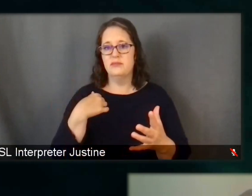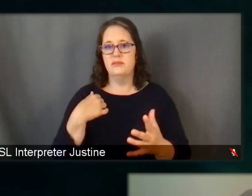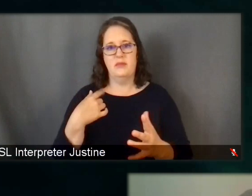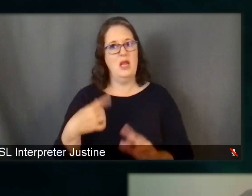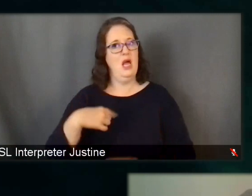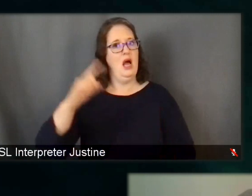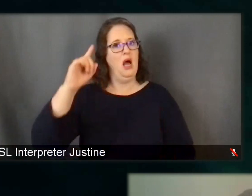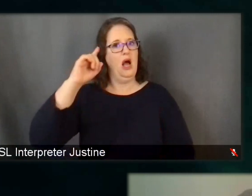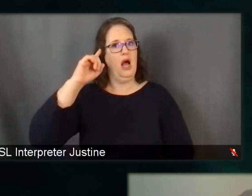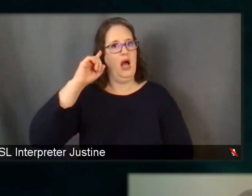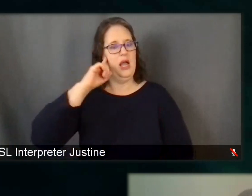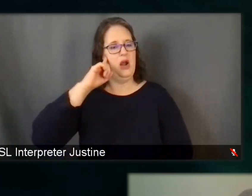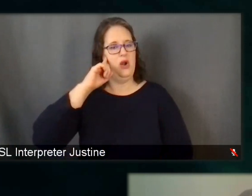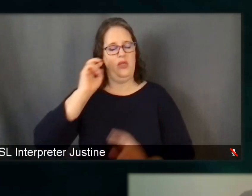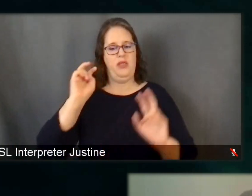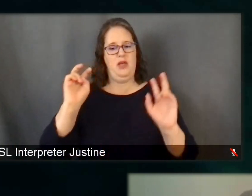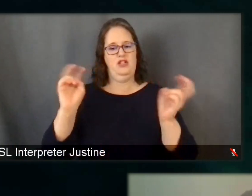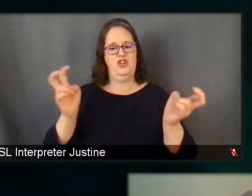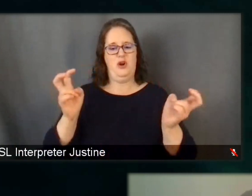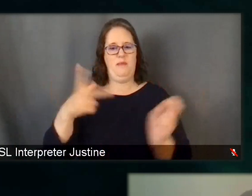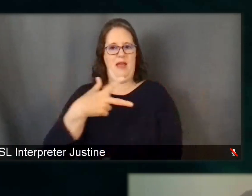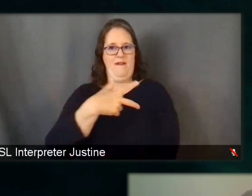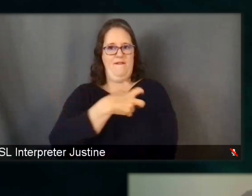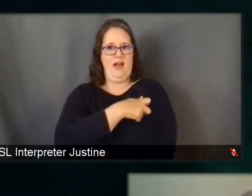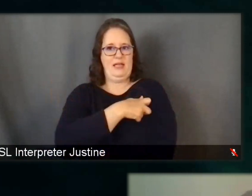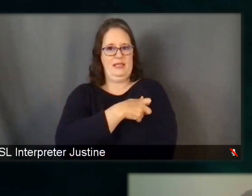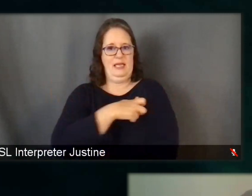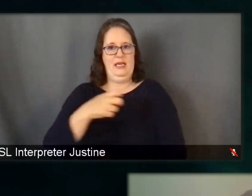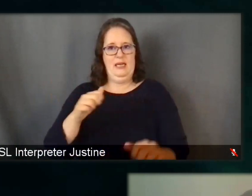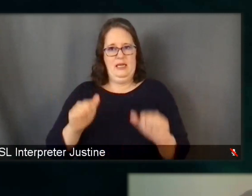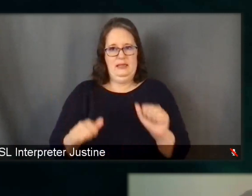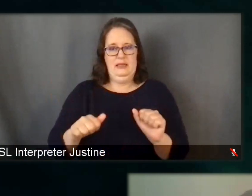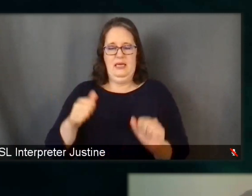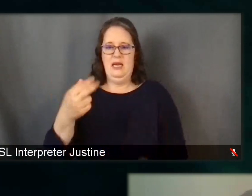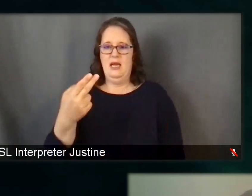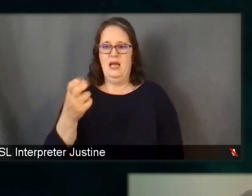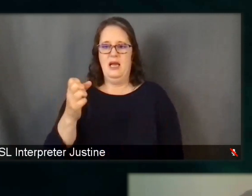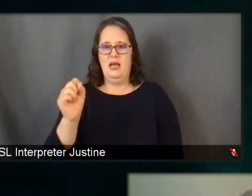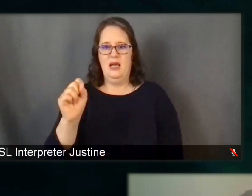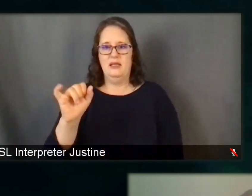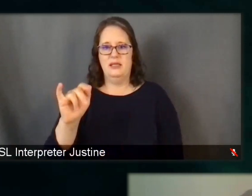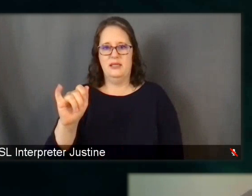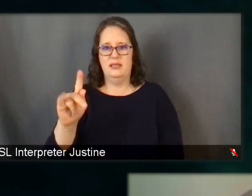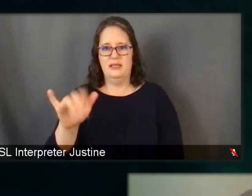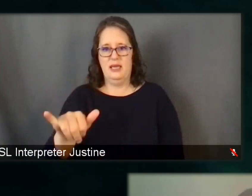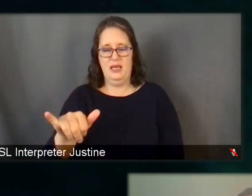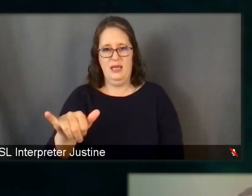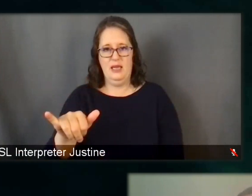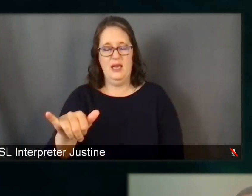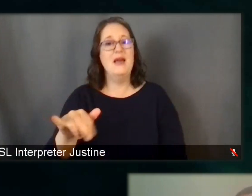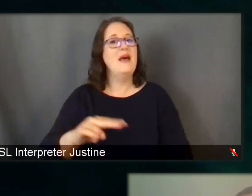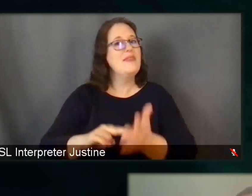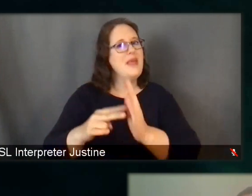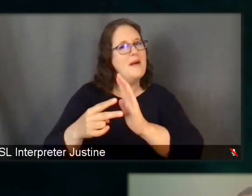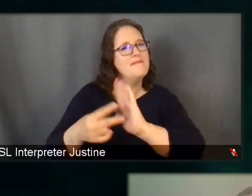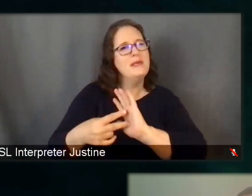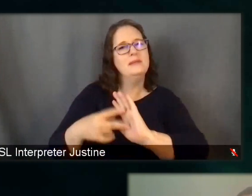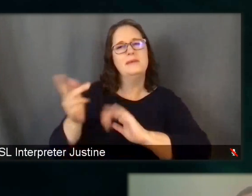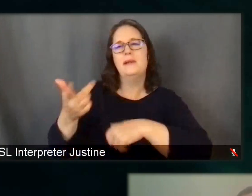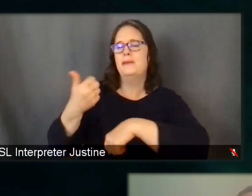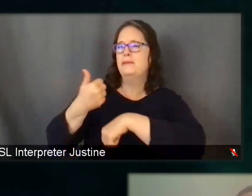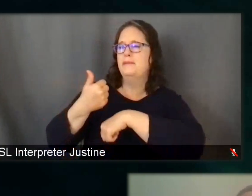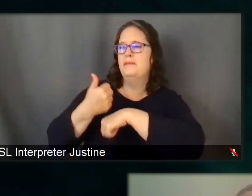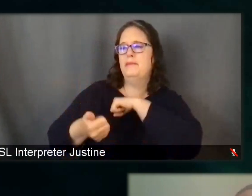term vaccine hesitancy, it denotes that there's a problem or a misbehavior on the part of the